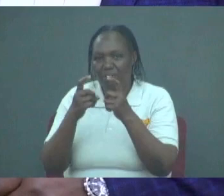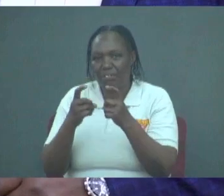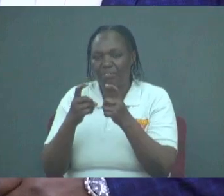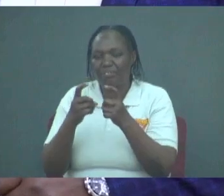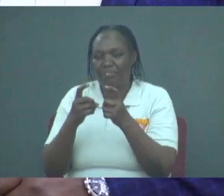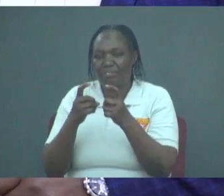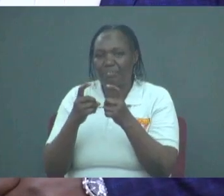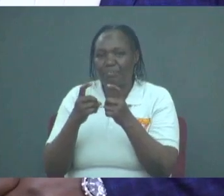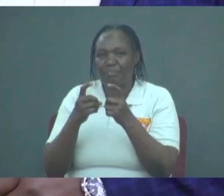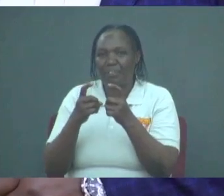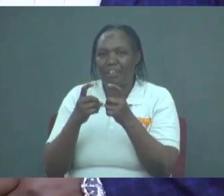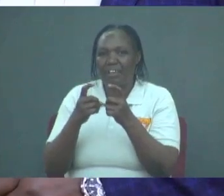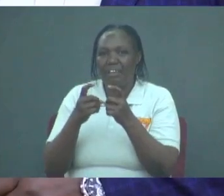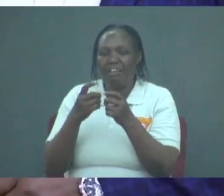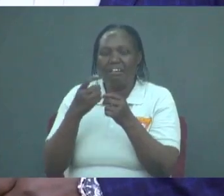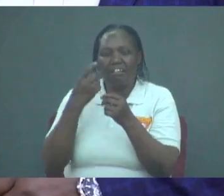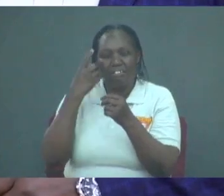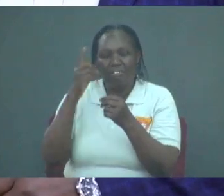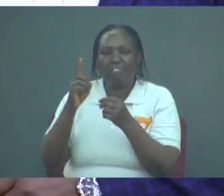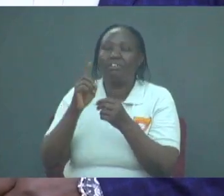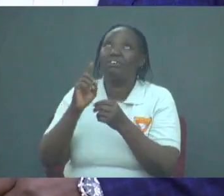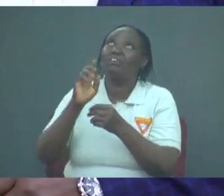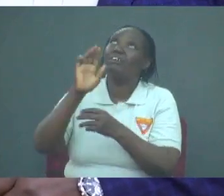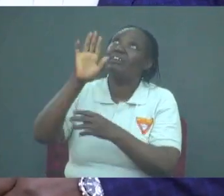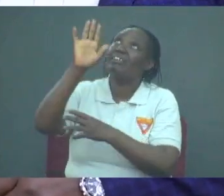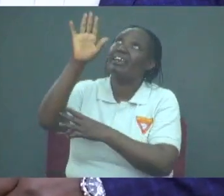For thine is the kingdom.